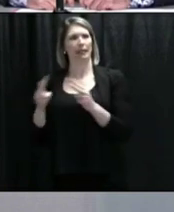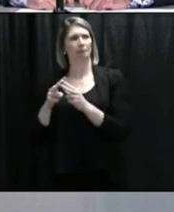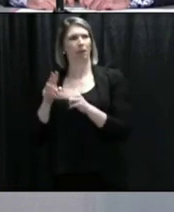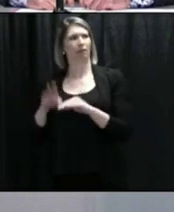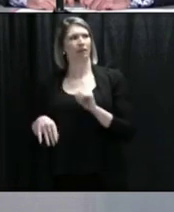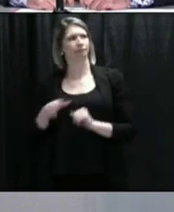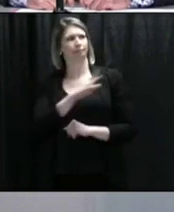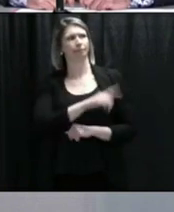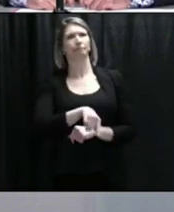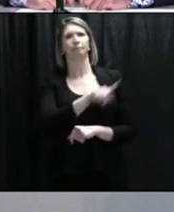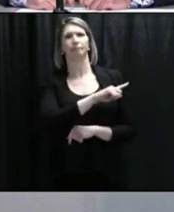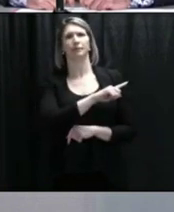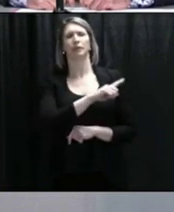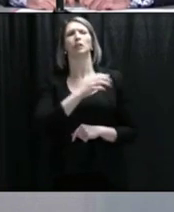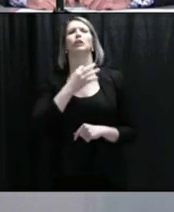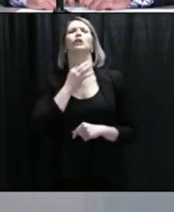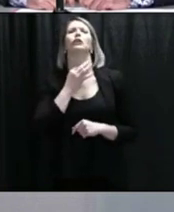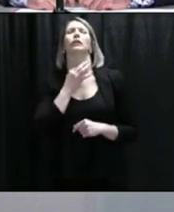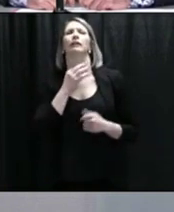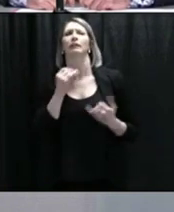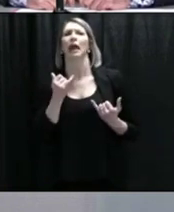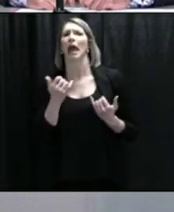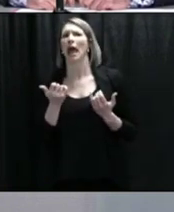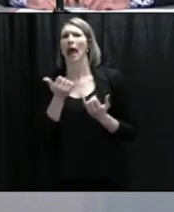address the second part of that equation?